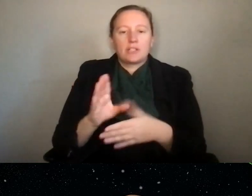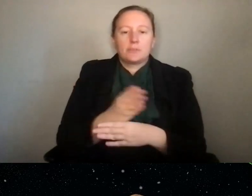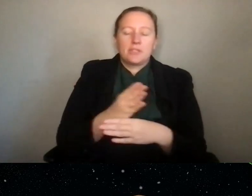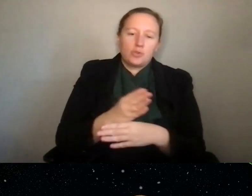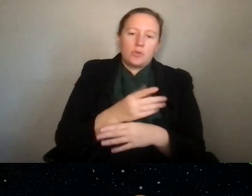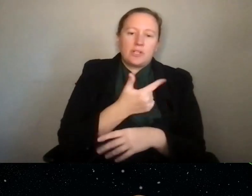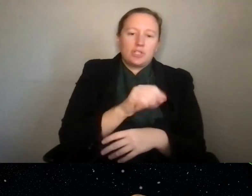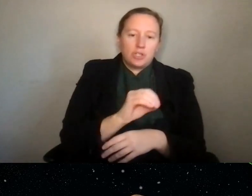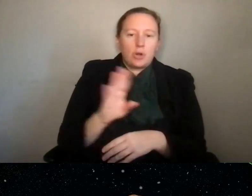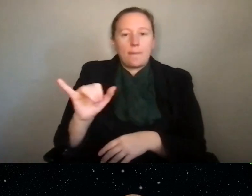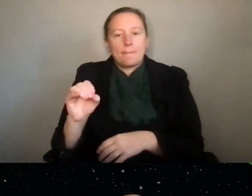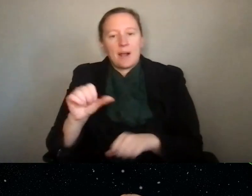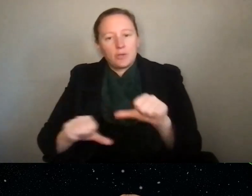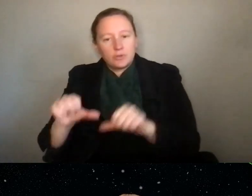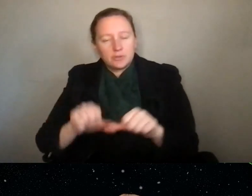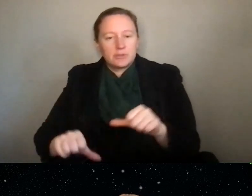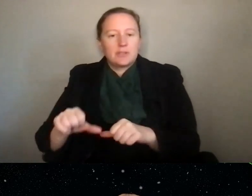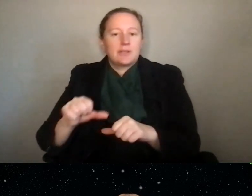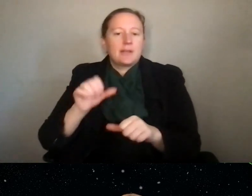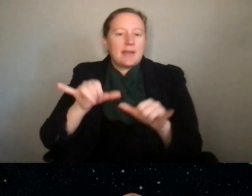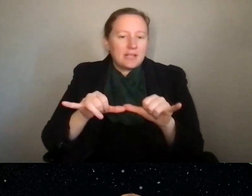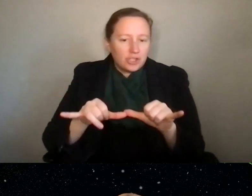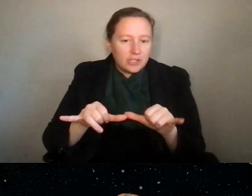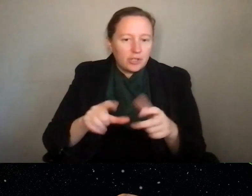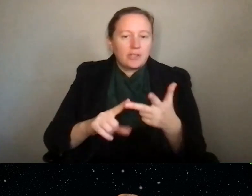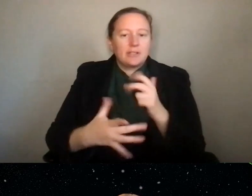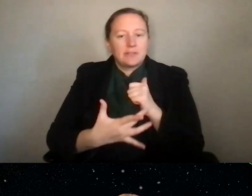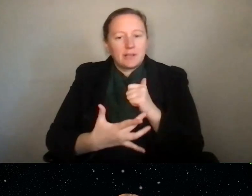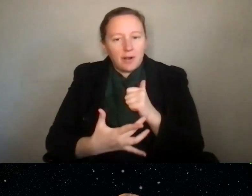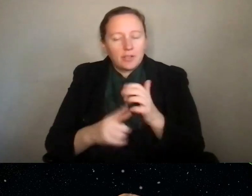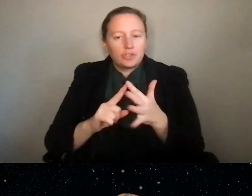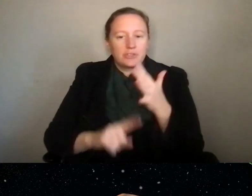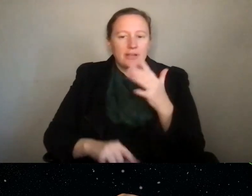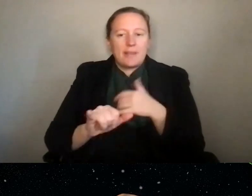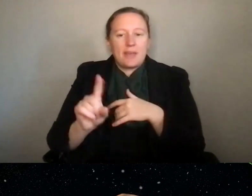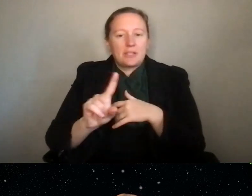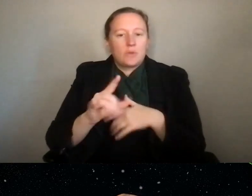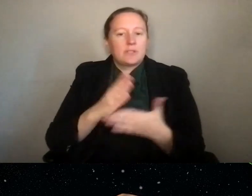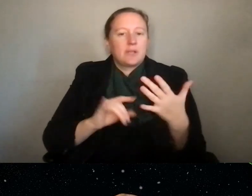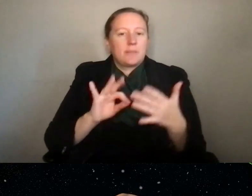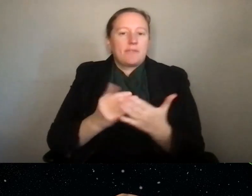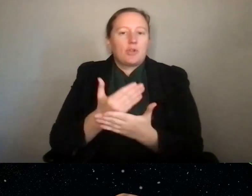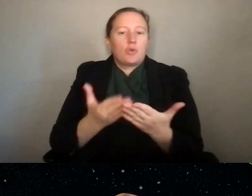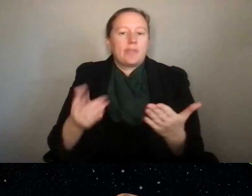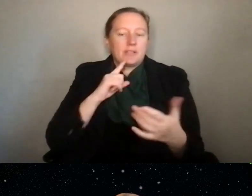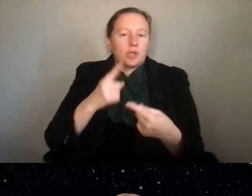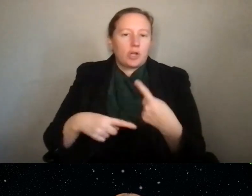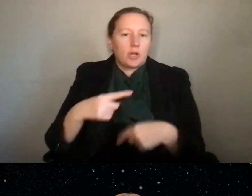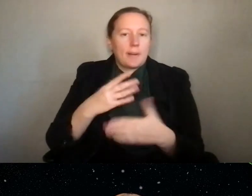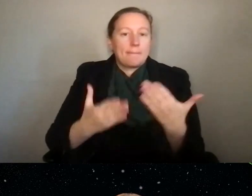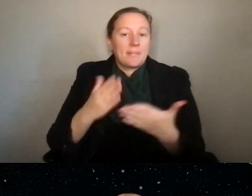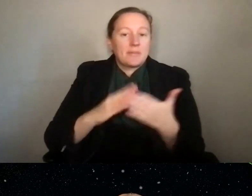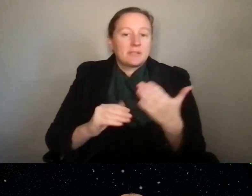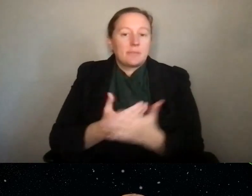with engineering, with technology innovation and partnerships. And that's where some of the really exciting new stuff is coming. So there might be some